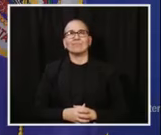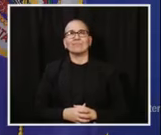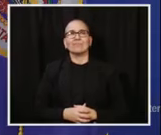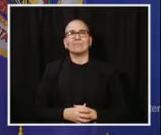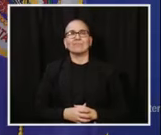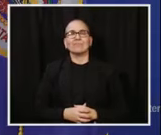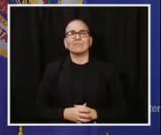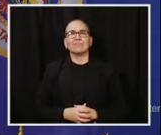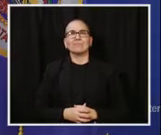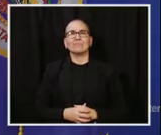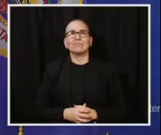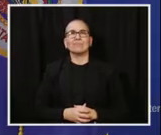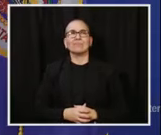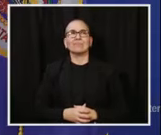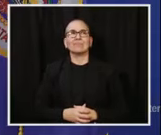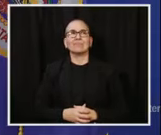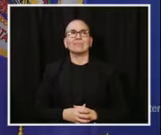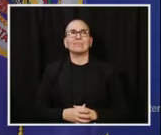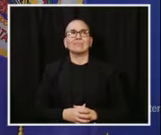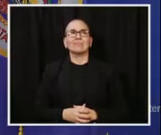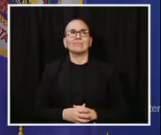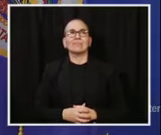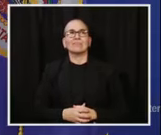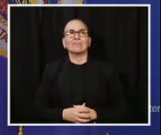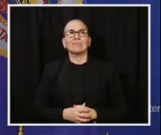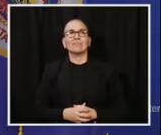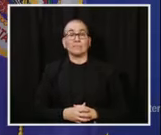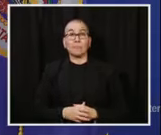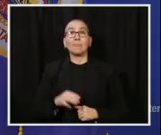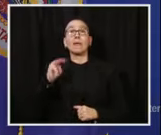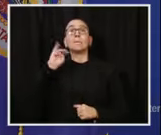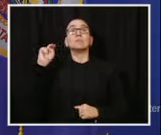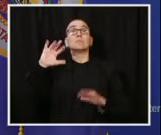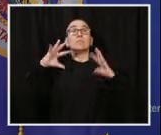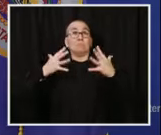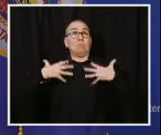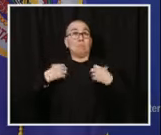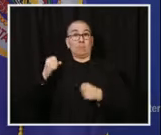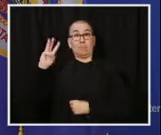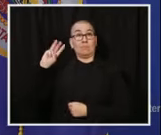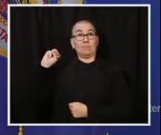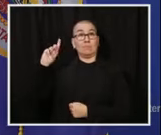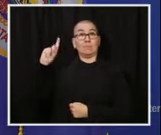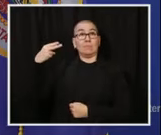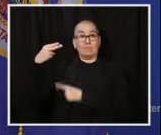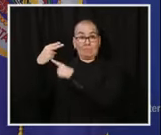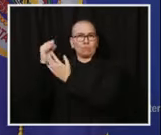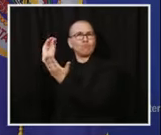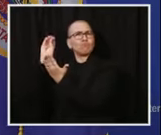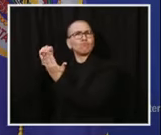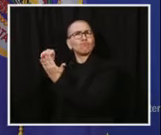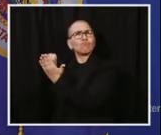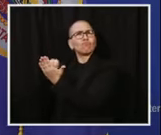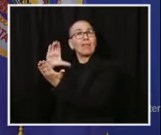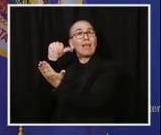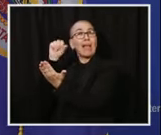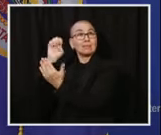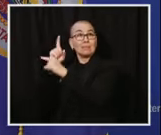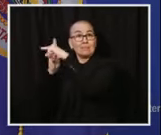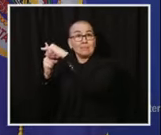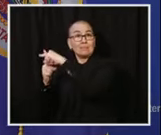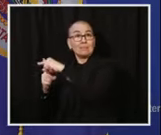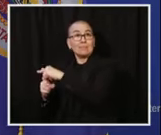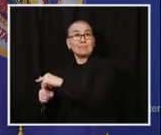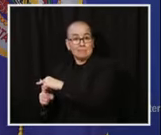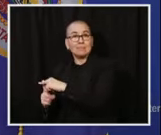Guard show up and do the work and do it with professionalism, they do it with care and they do it with compassion. But what I would ask all of you as we wrap up today,